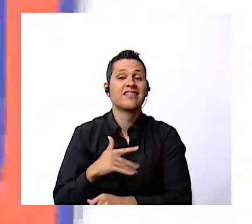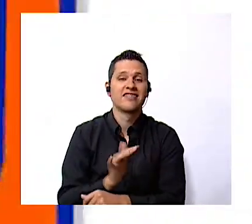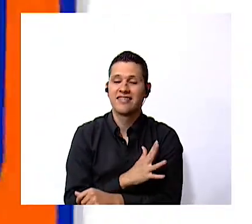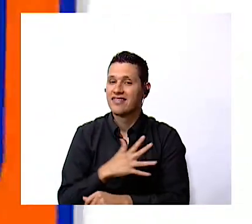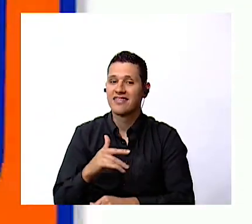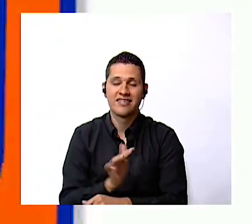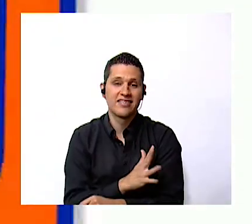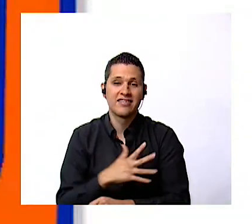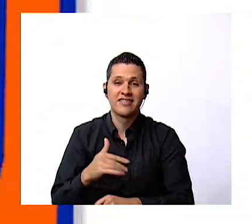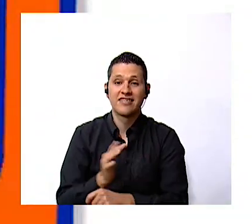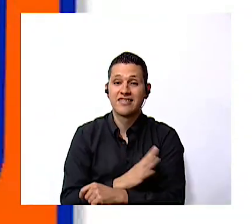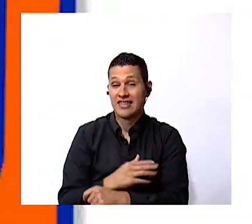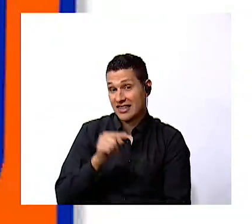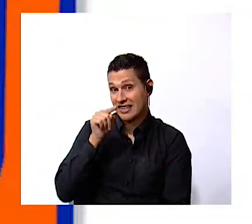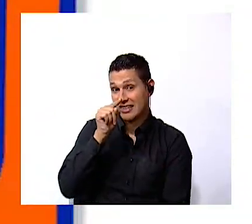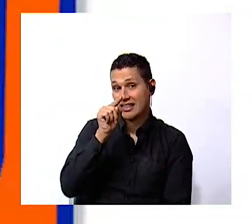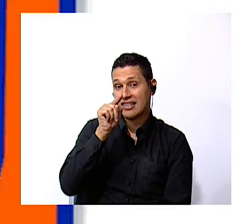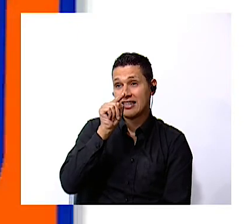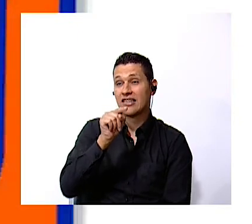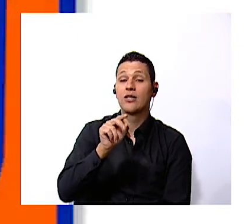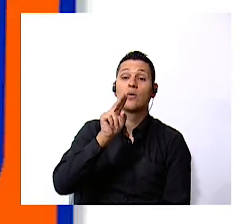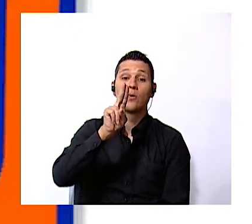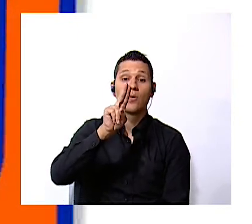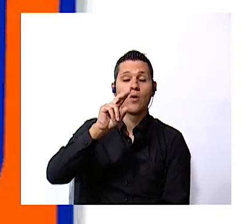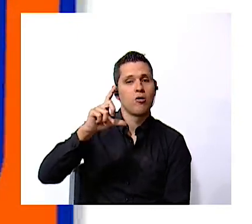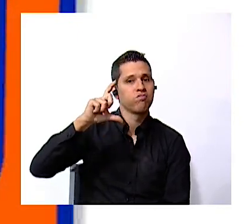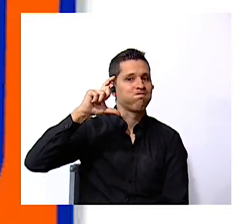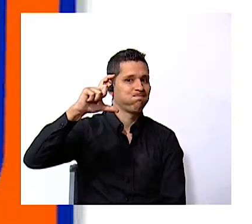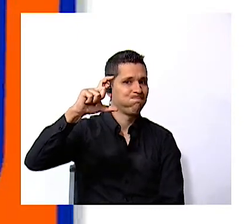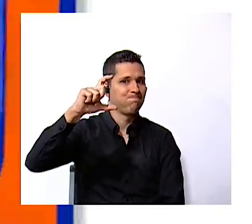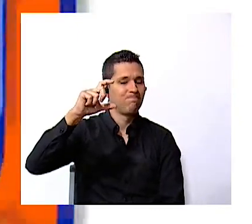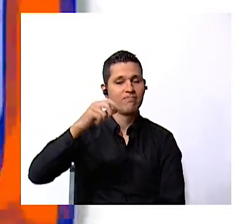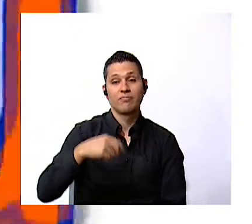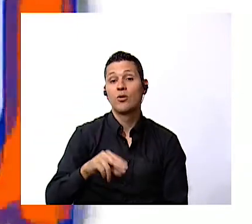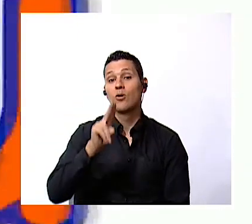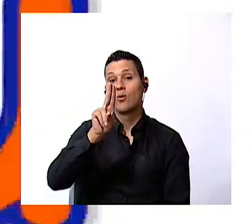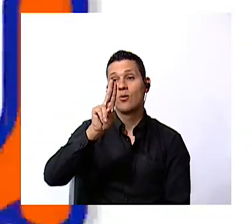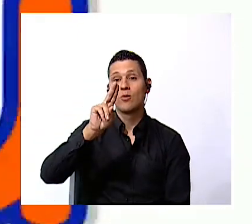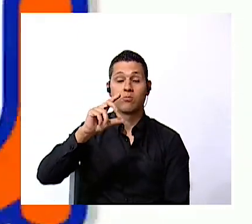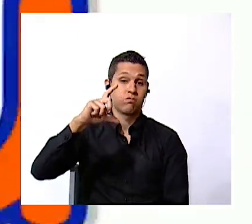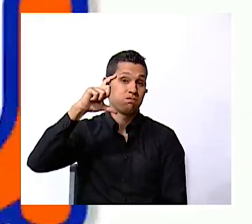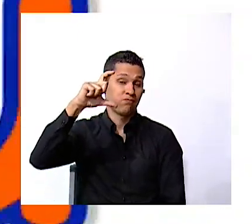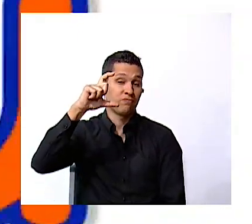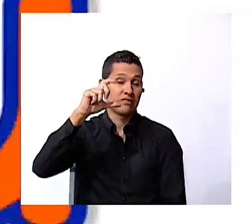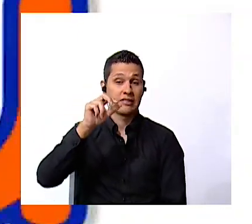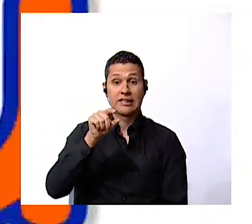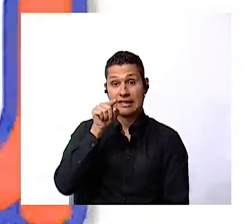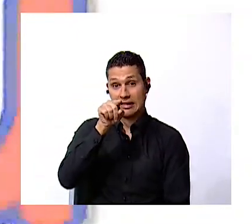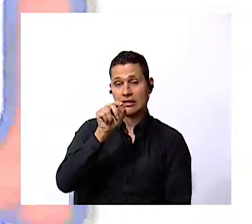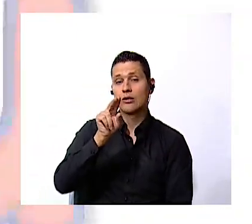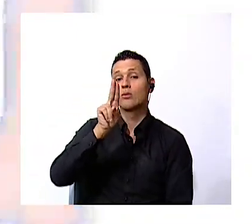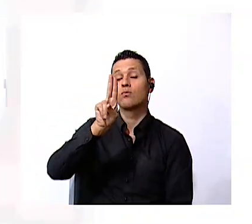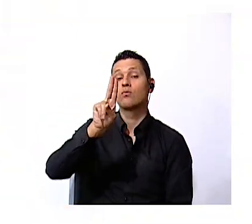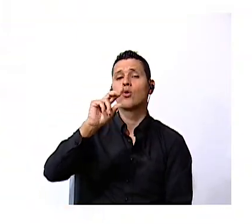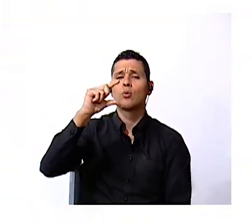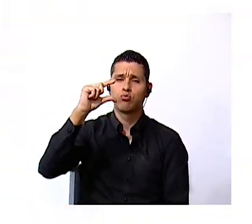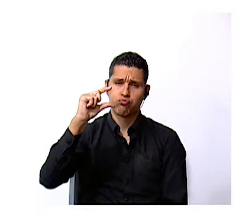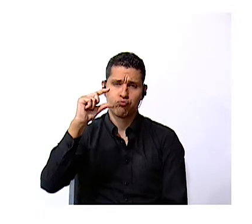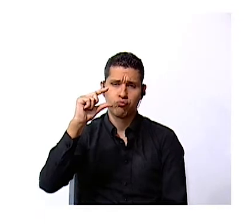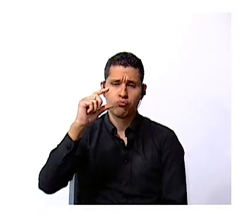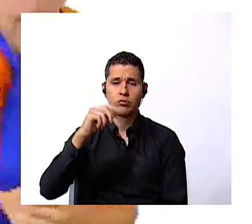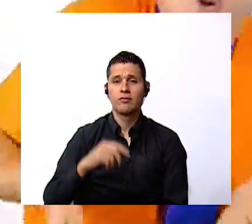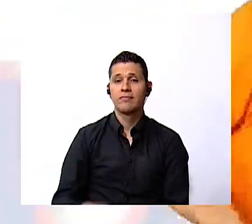this is a capital u this is a lowercase u